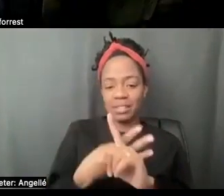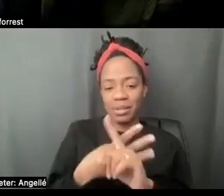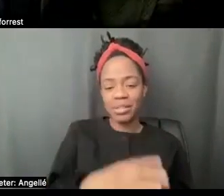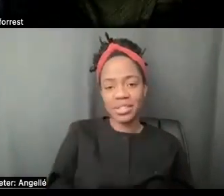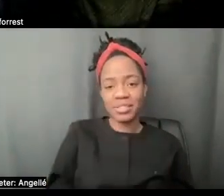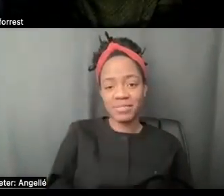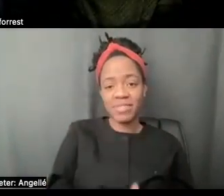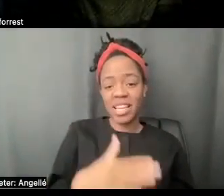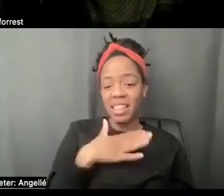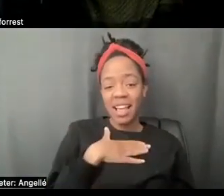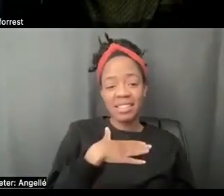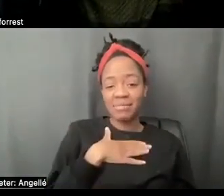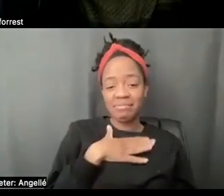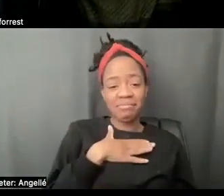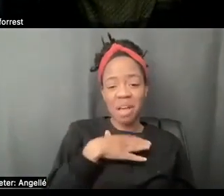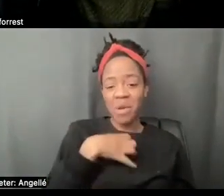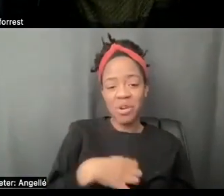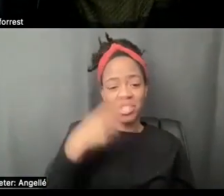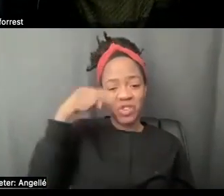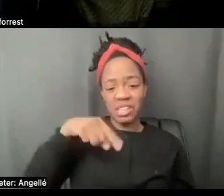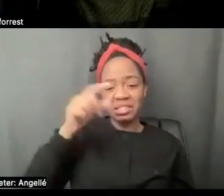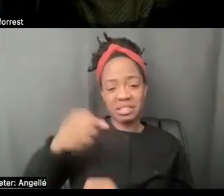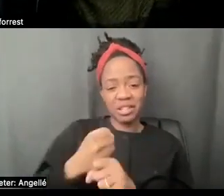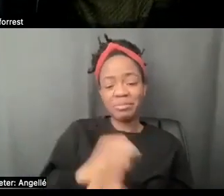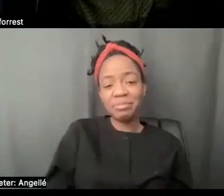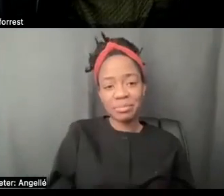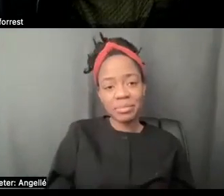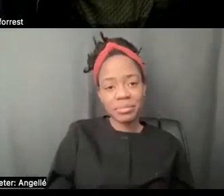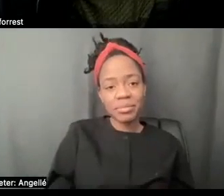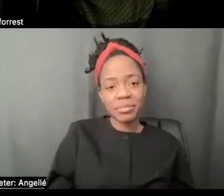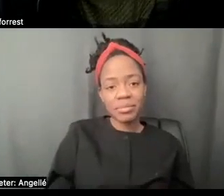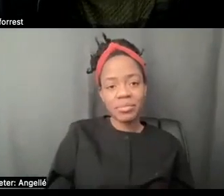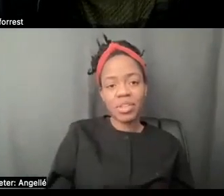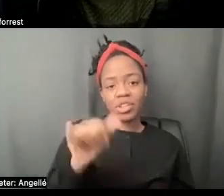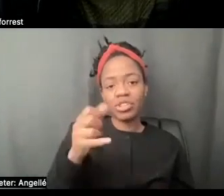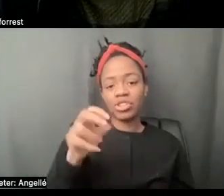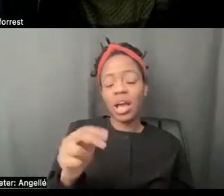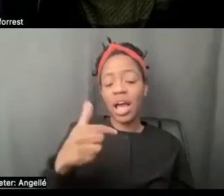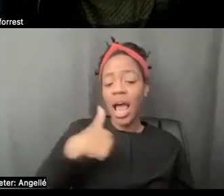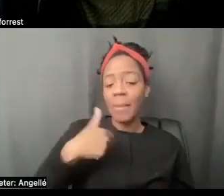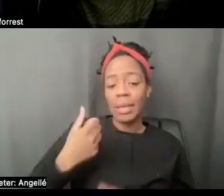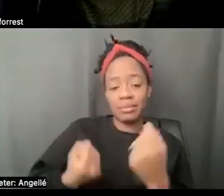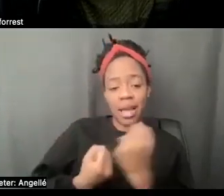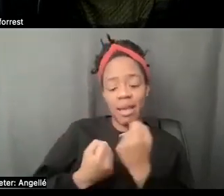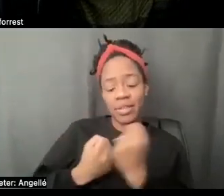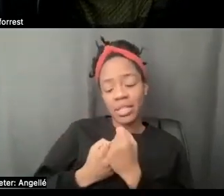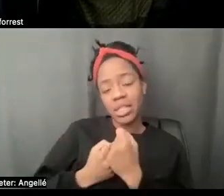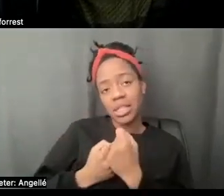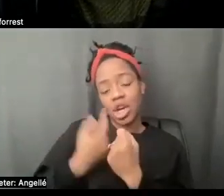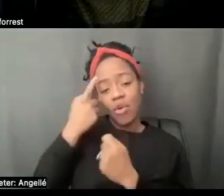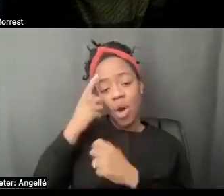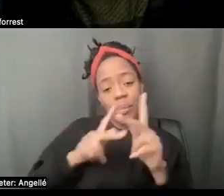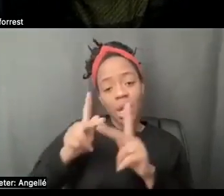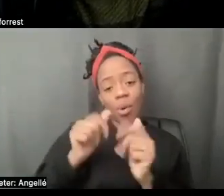That's my whole wish for the year. Well, you know, I've been an advocate for people with